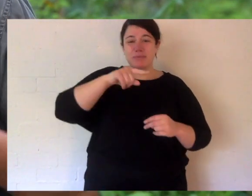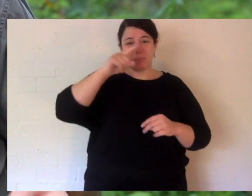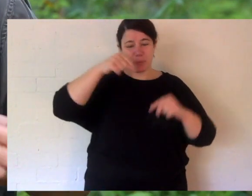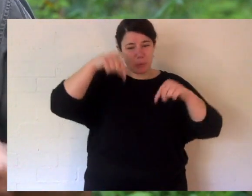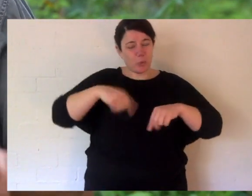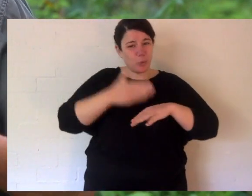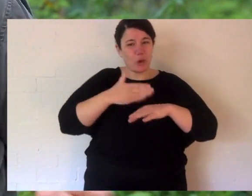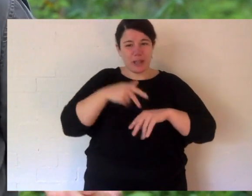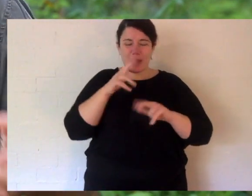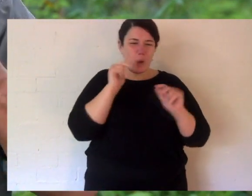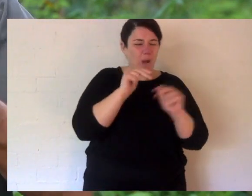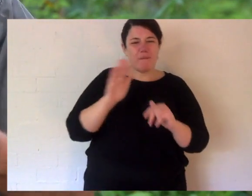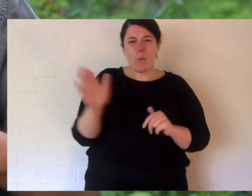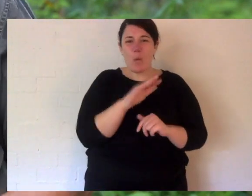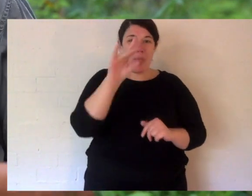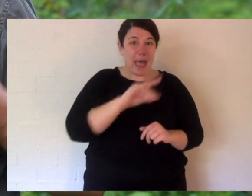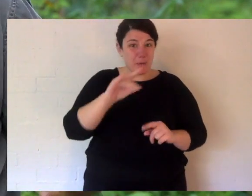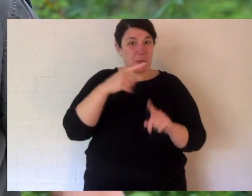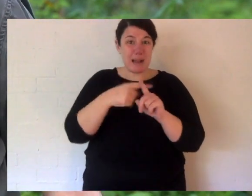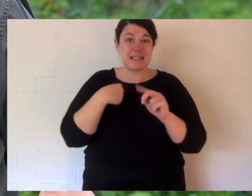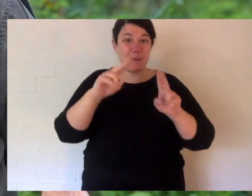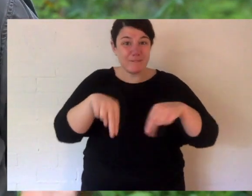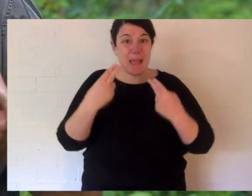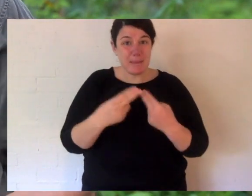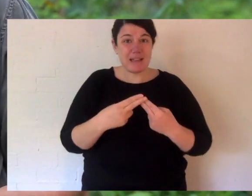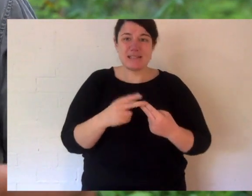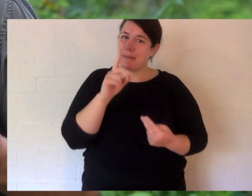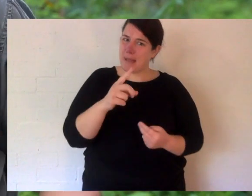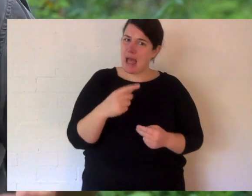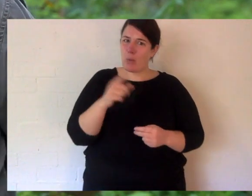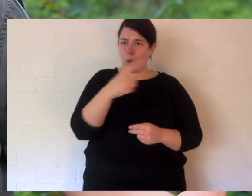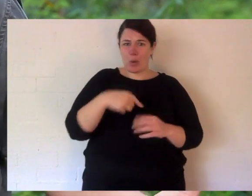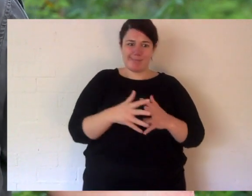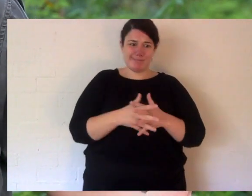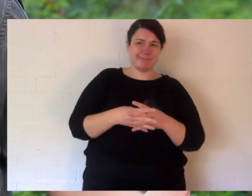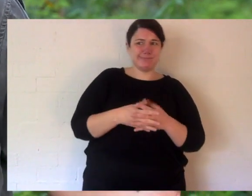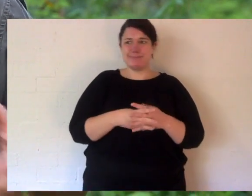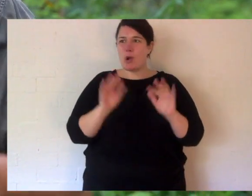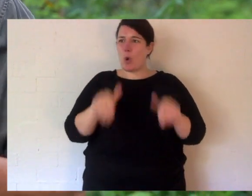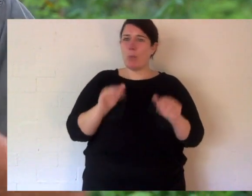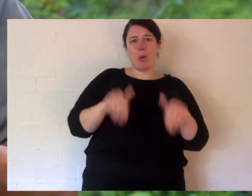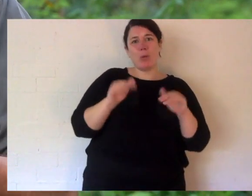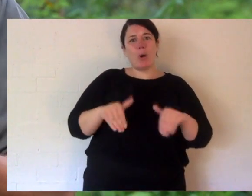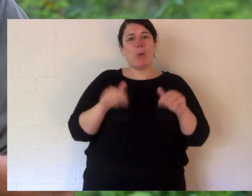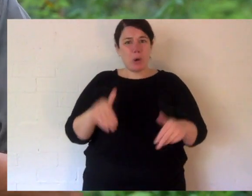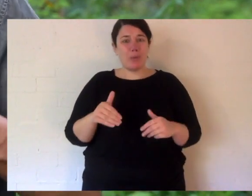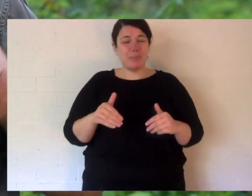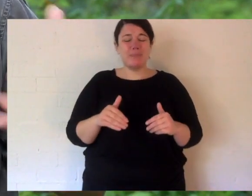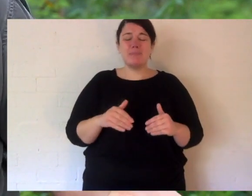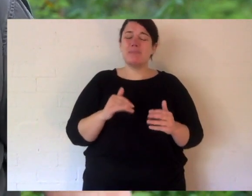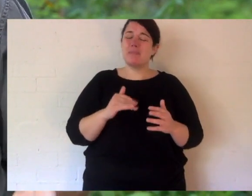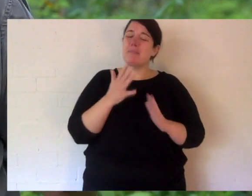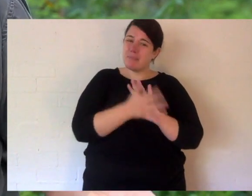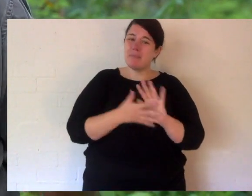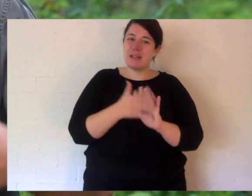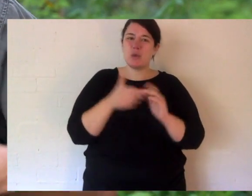all have a bit of extra time at the moment, like you probably do too. So this is a great distraction for us and hopefully you. If you